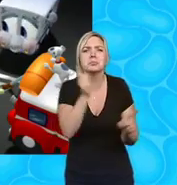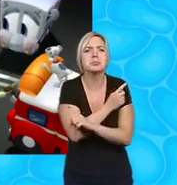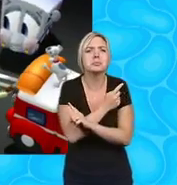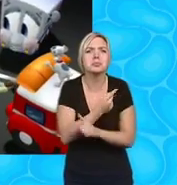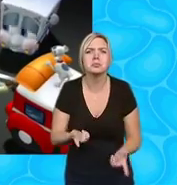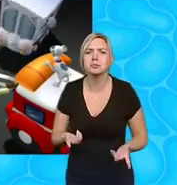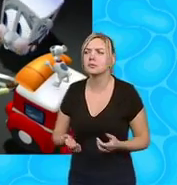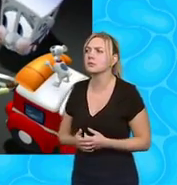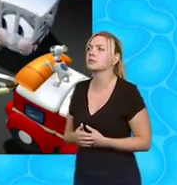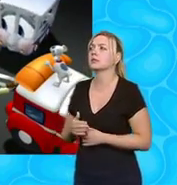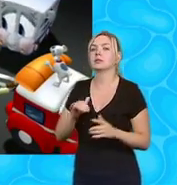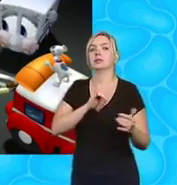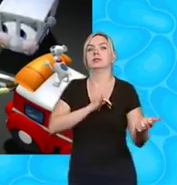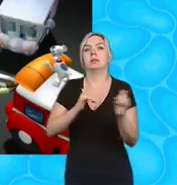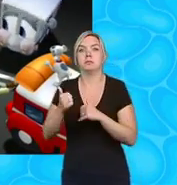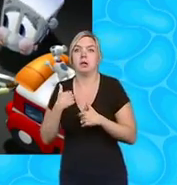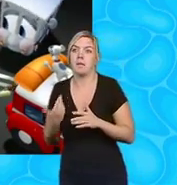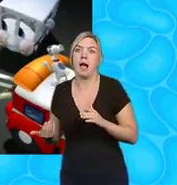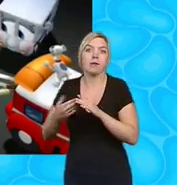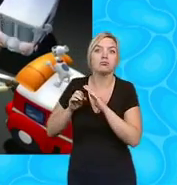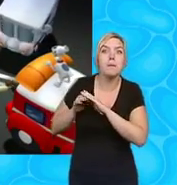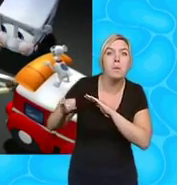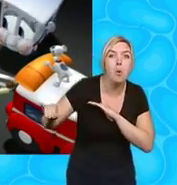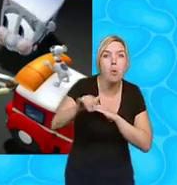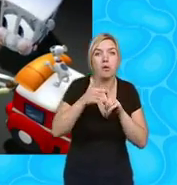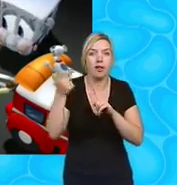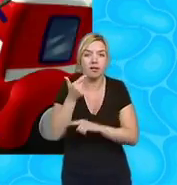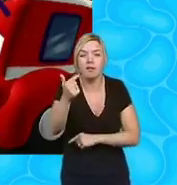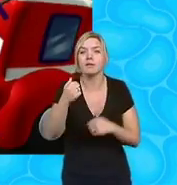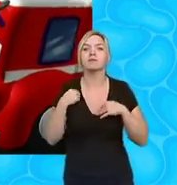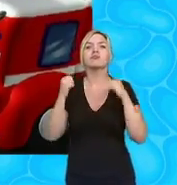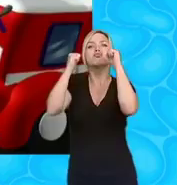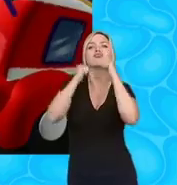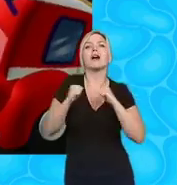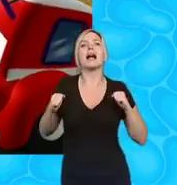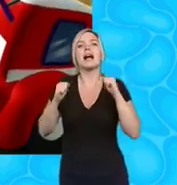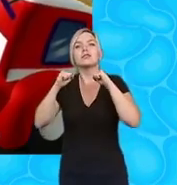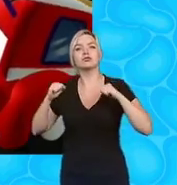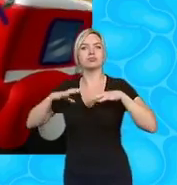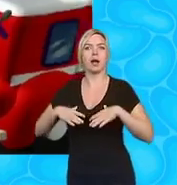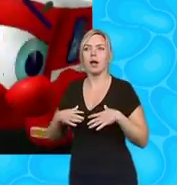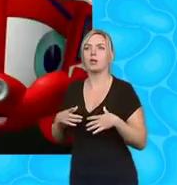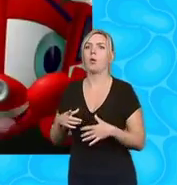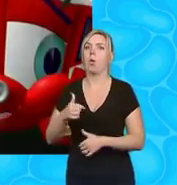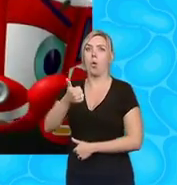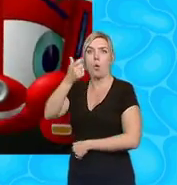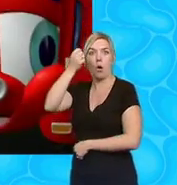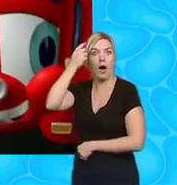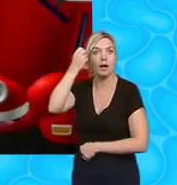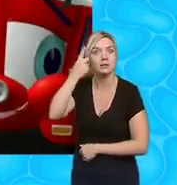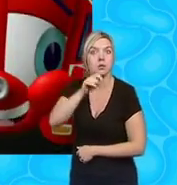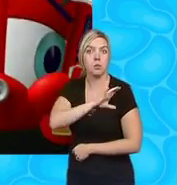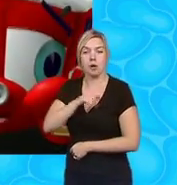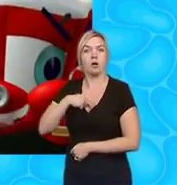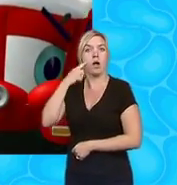when I'm doing an extra long postal route I give myself a stretch break ah that's a great idea what if after we do